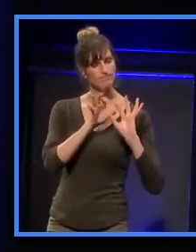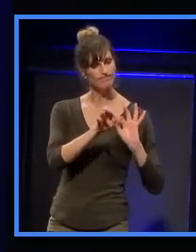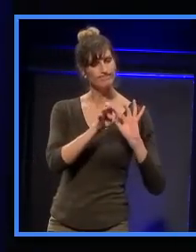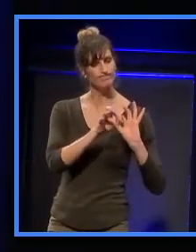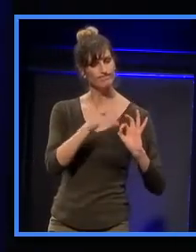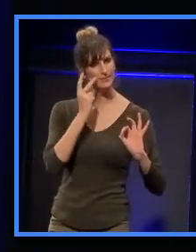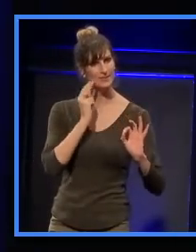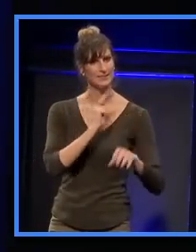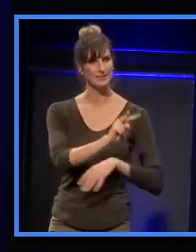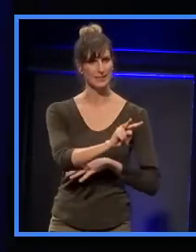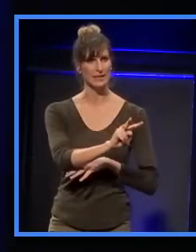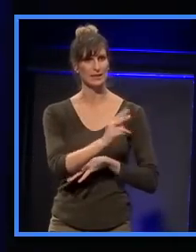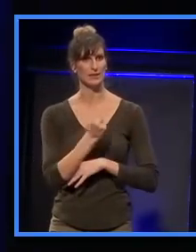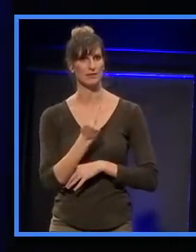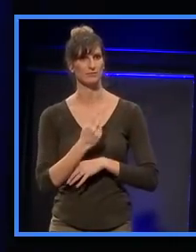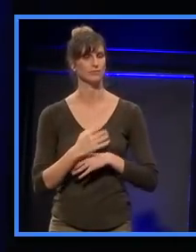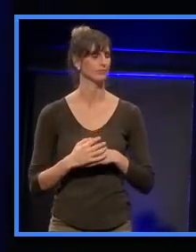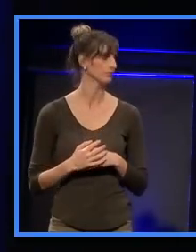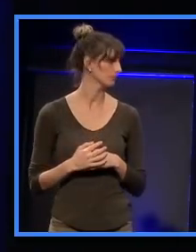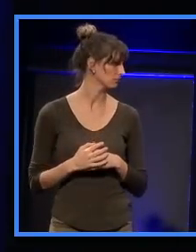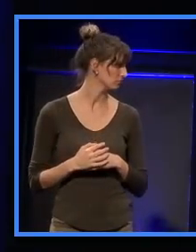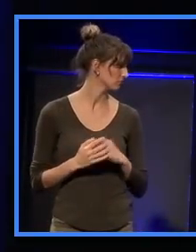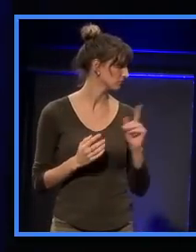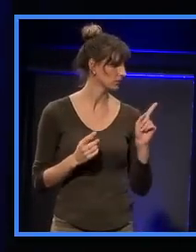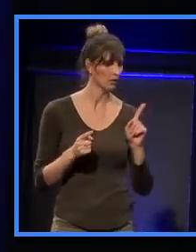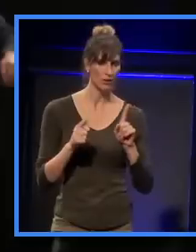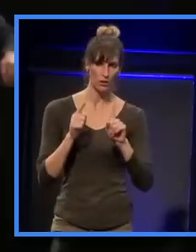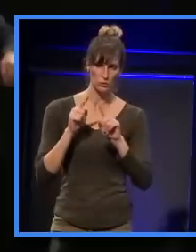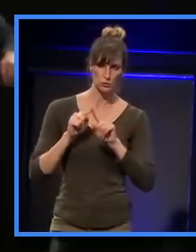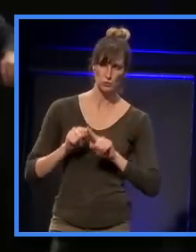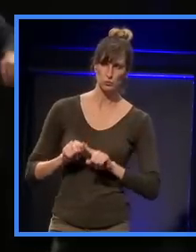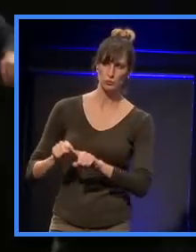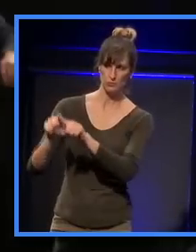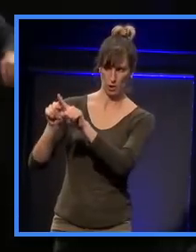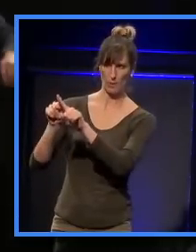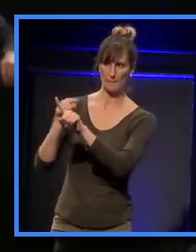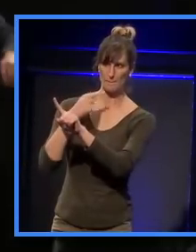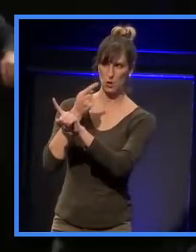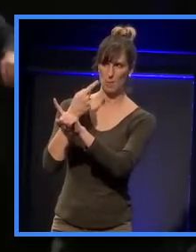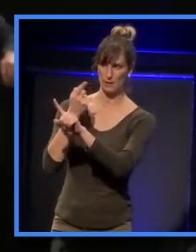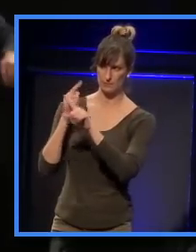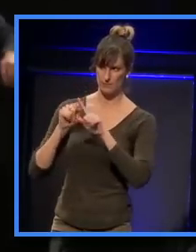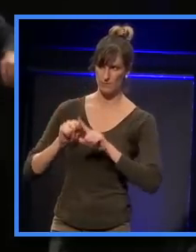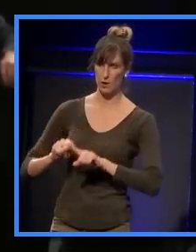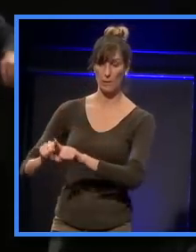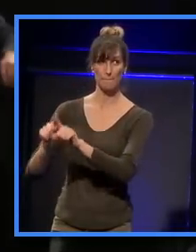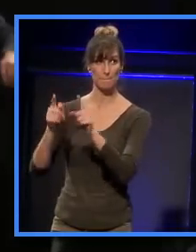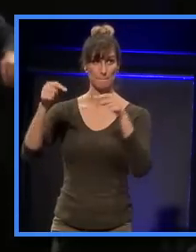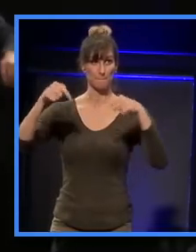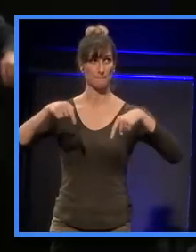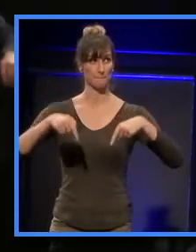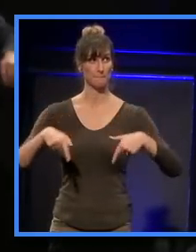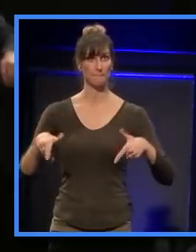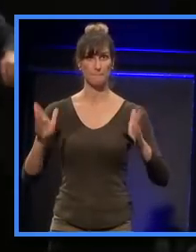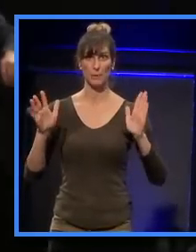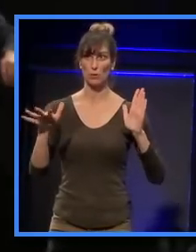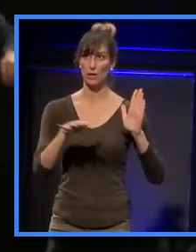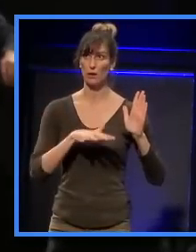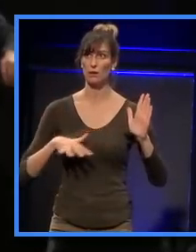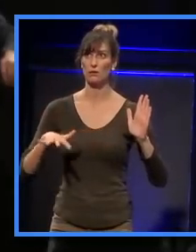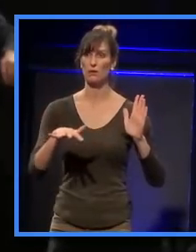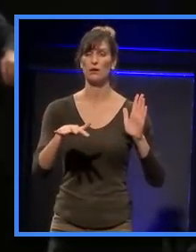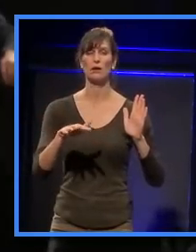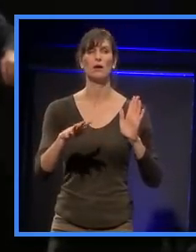Does, yeah, there you go, Chris. Ludo, if could just take up on one thing that Ro started off with there, and this building we're in, it